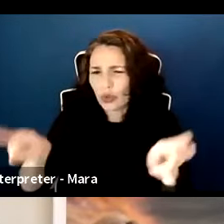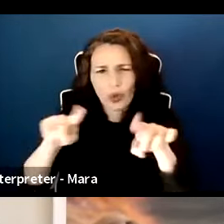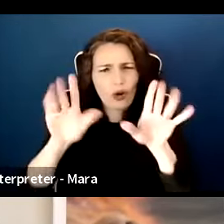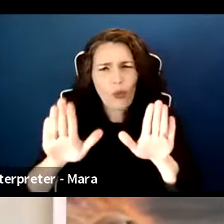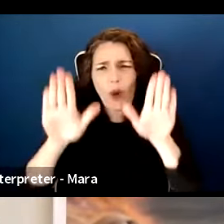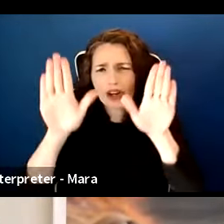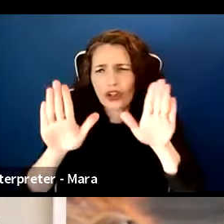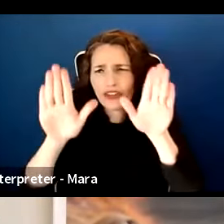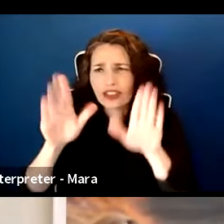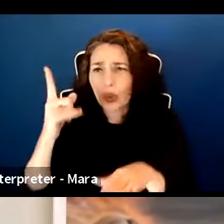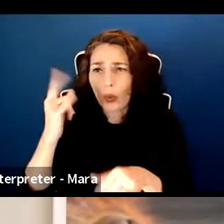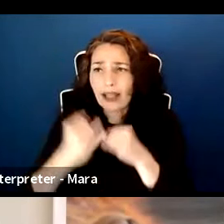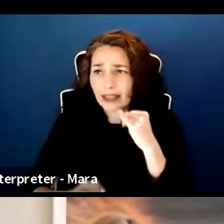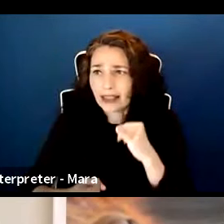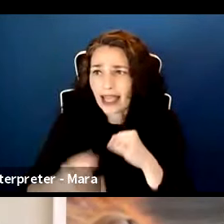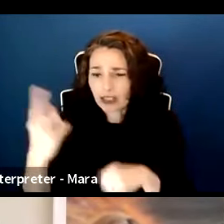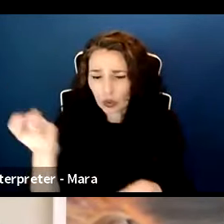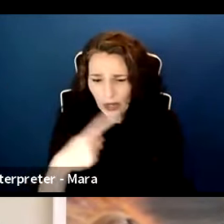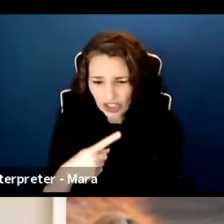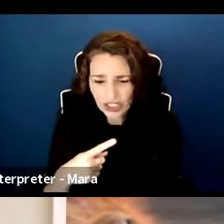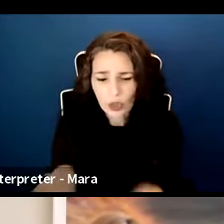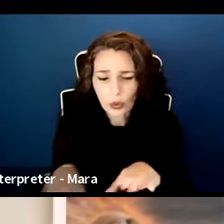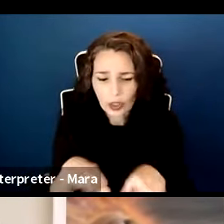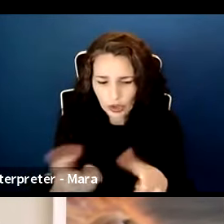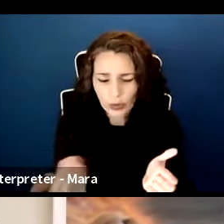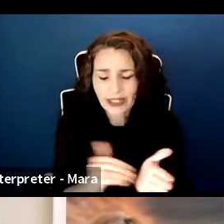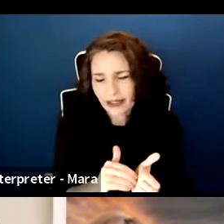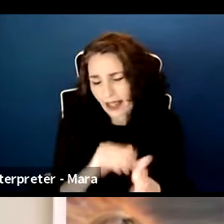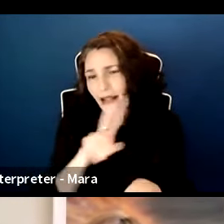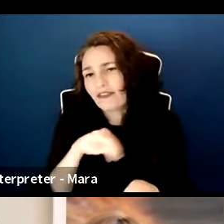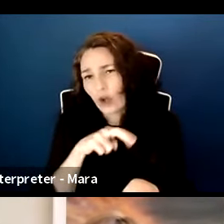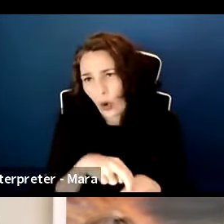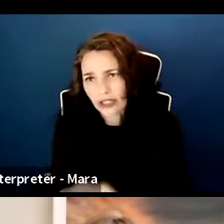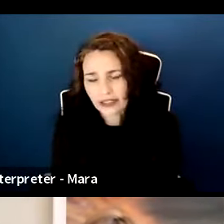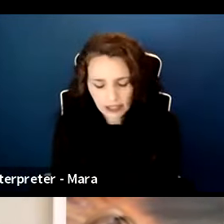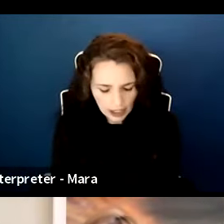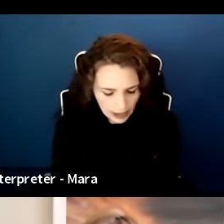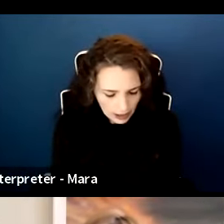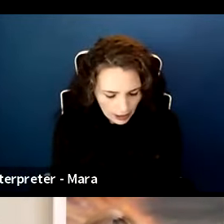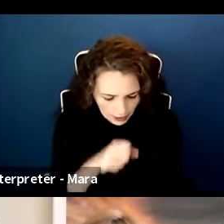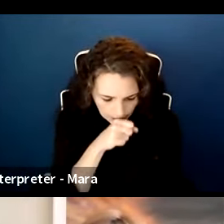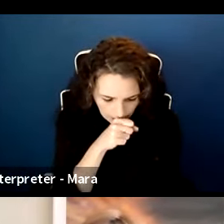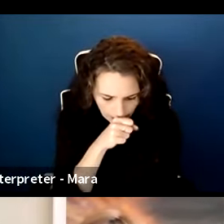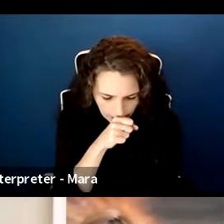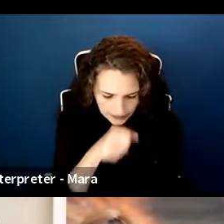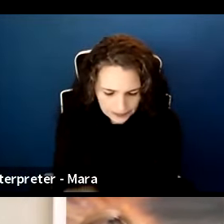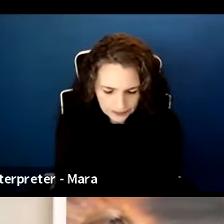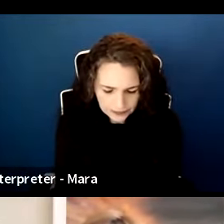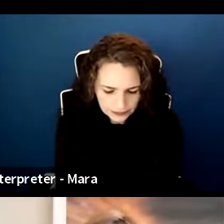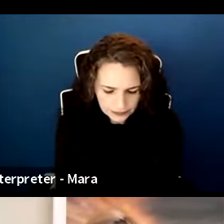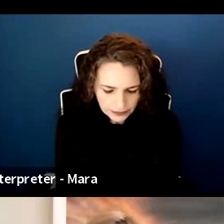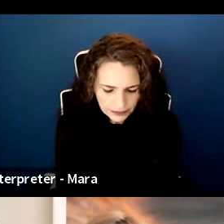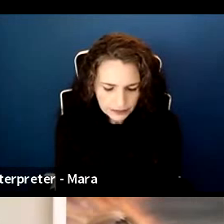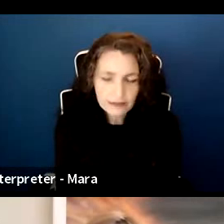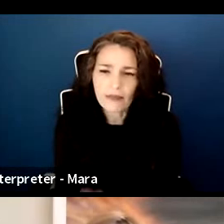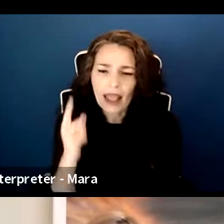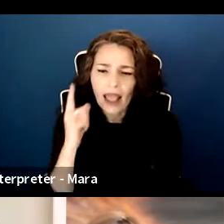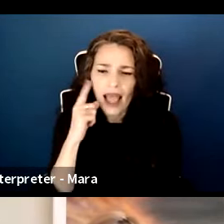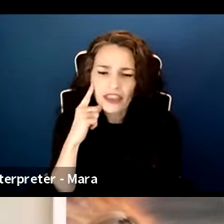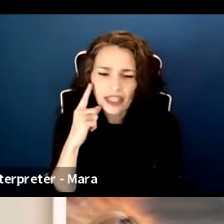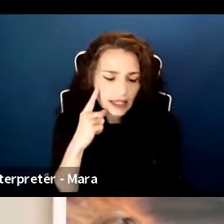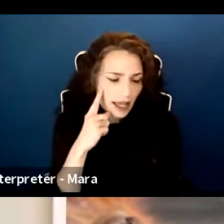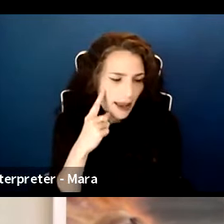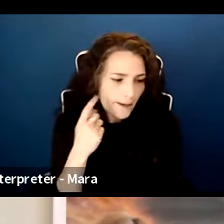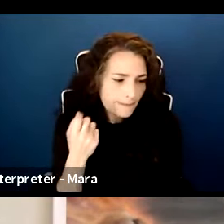we're going to have to, of course, do this again. But, um, the question that came in, uh, and it's on, I think a lot of people's minds, if I've